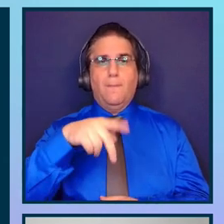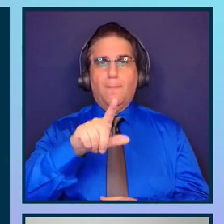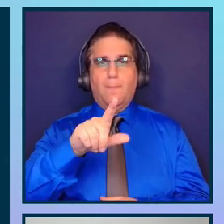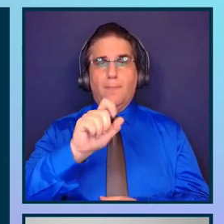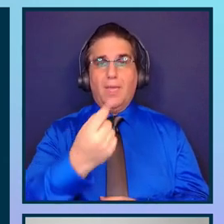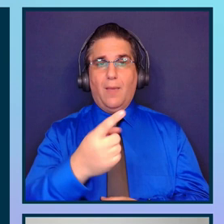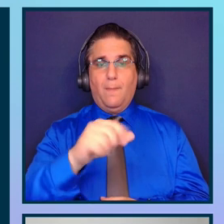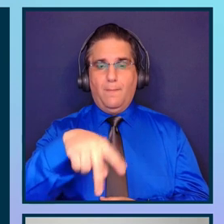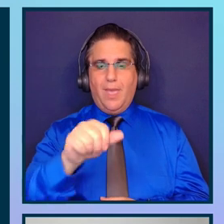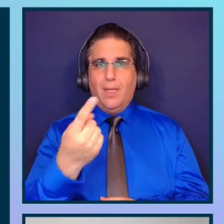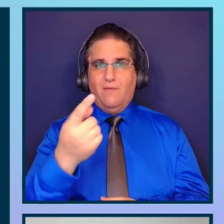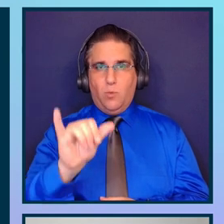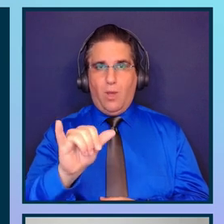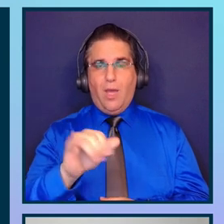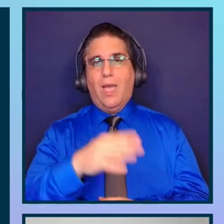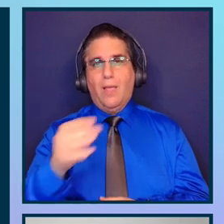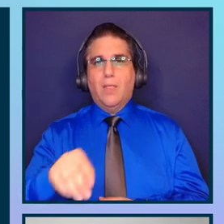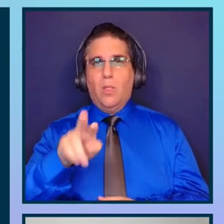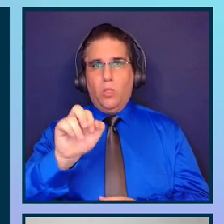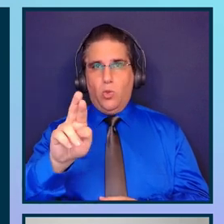URL that we want to test in the terminal.